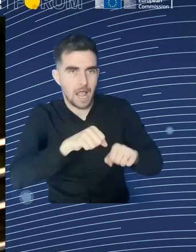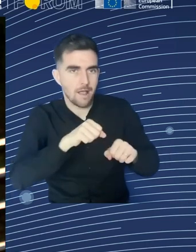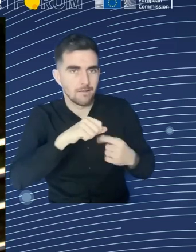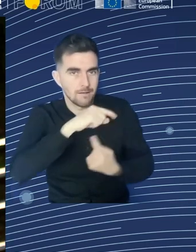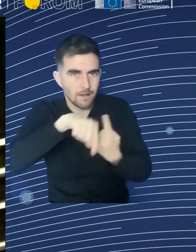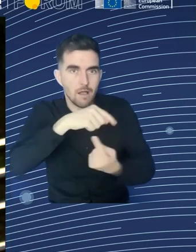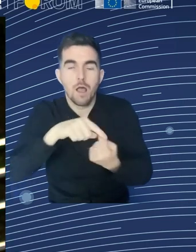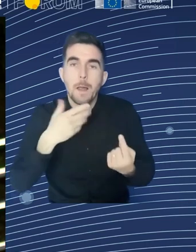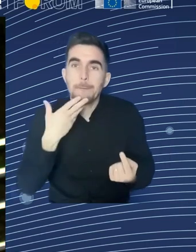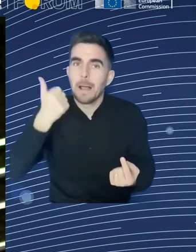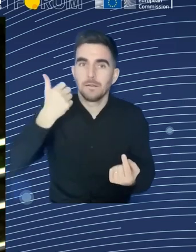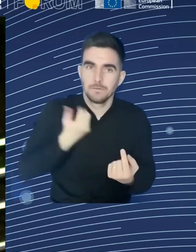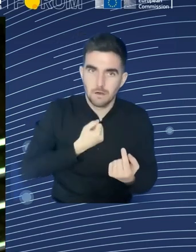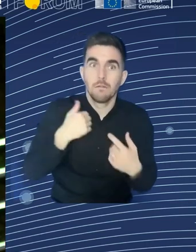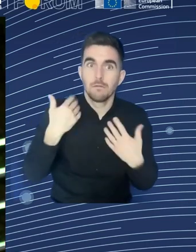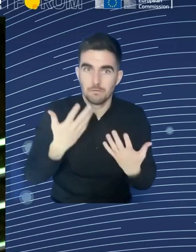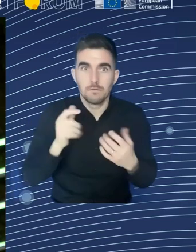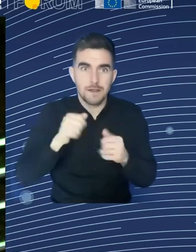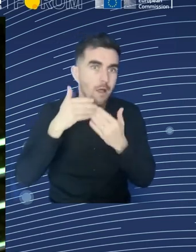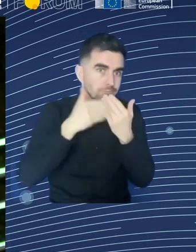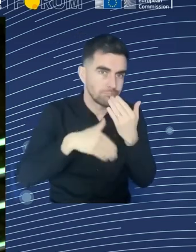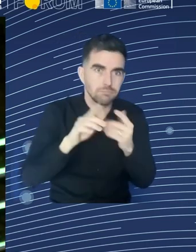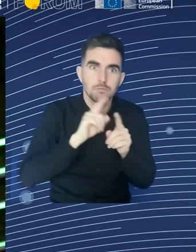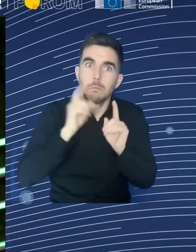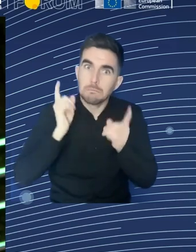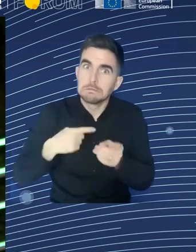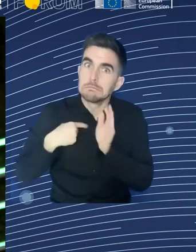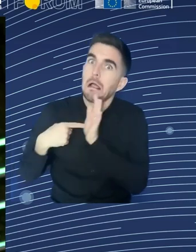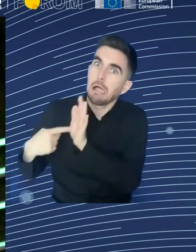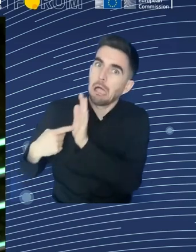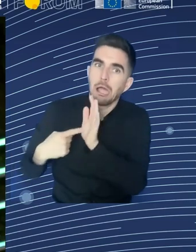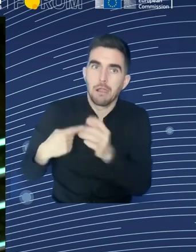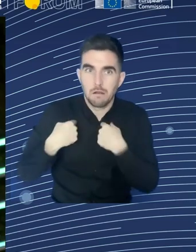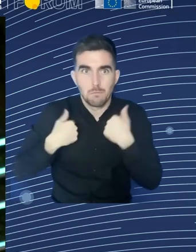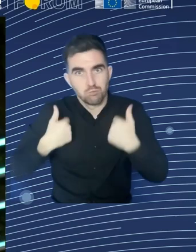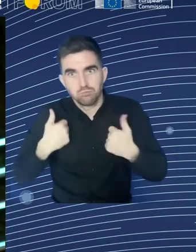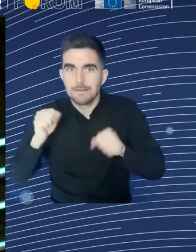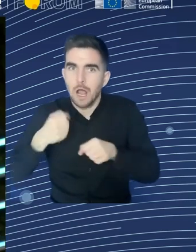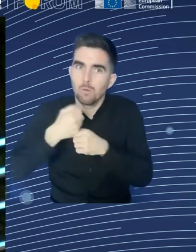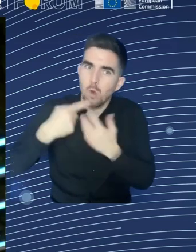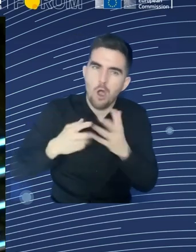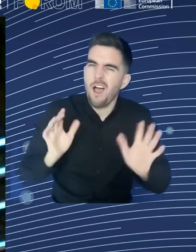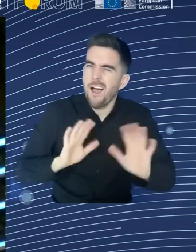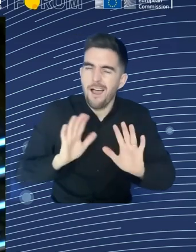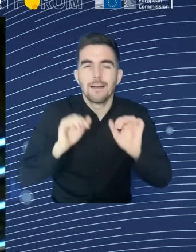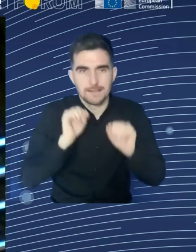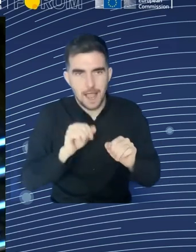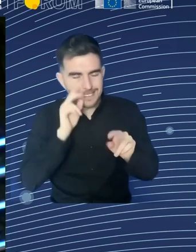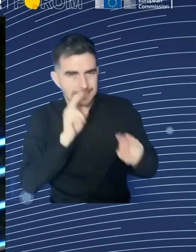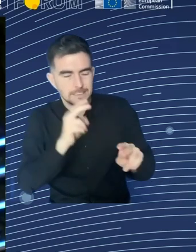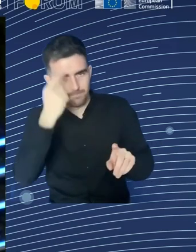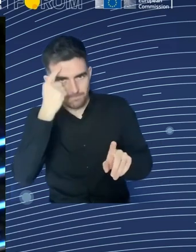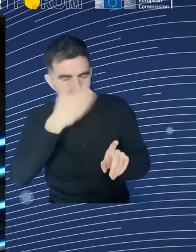preparatory work to the cultural performance. So in that regard, we try to have more